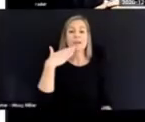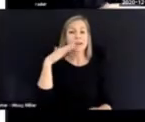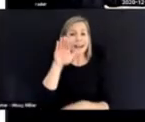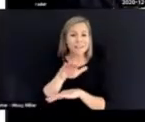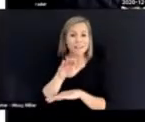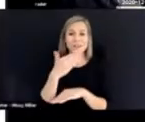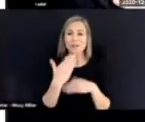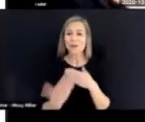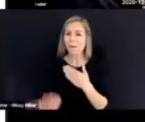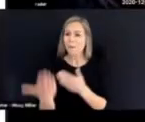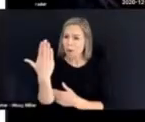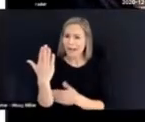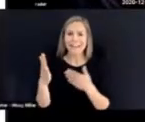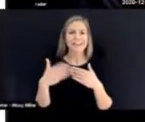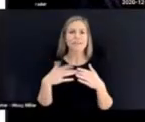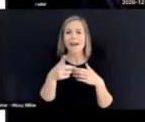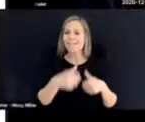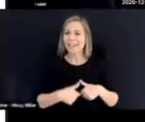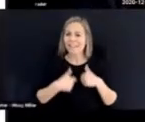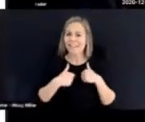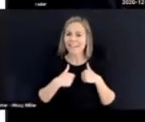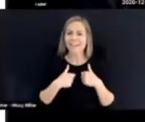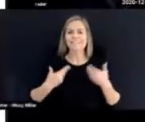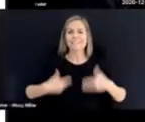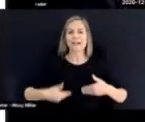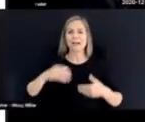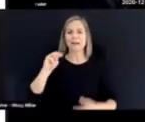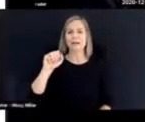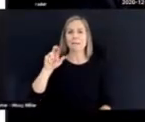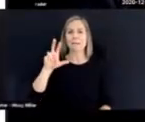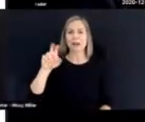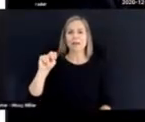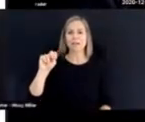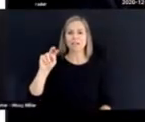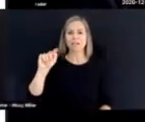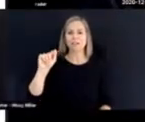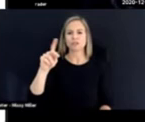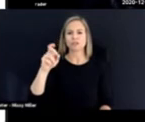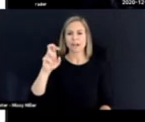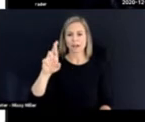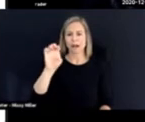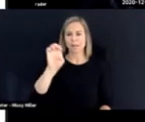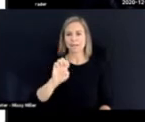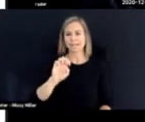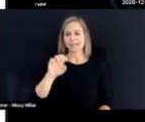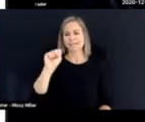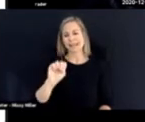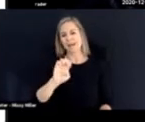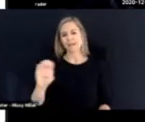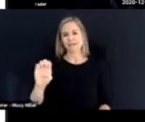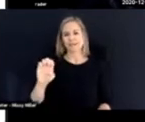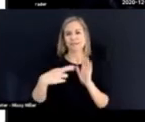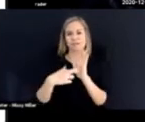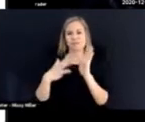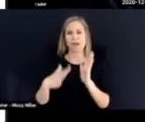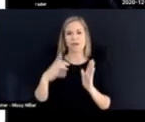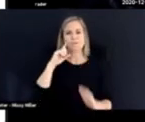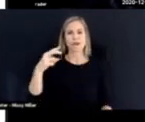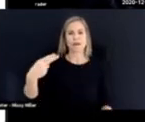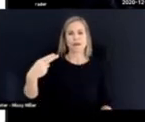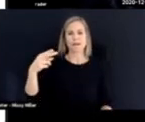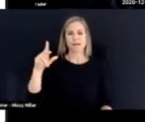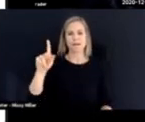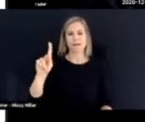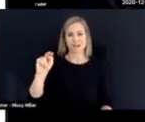Good afternoon, good morning, wherever you're from. This is Marilyn Trader. I am your Southeast Regional Representative for the Helen Keller National